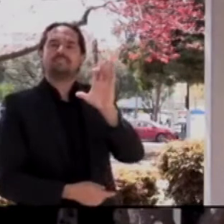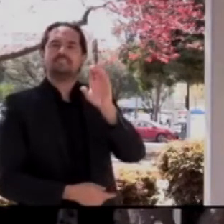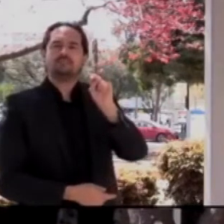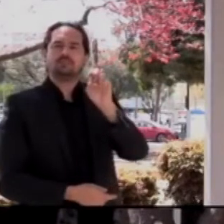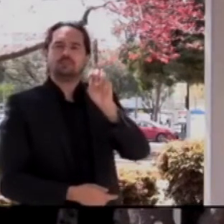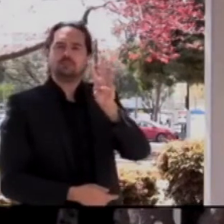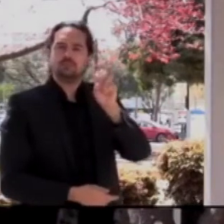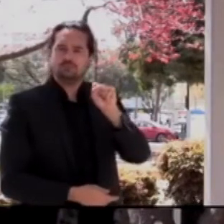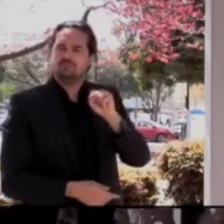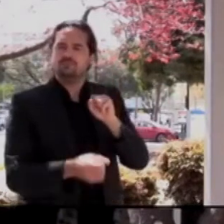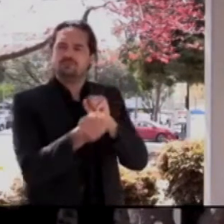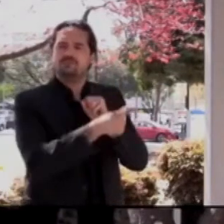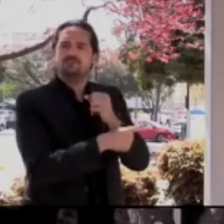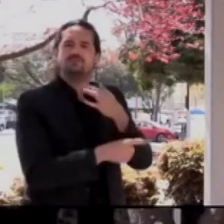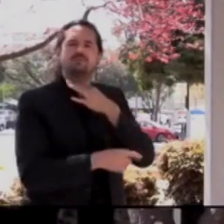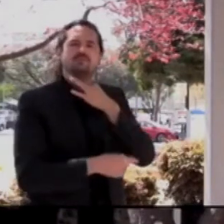school?